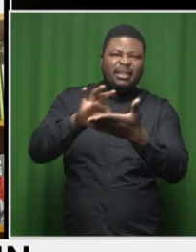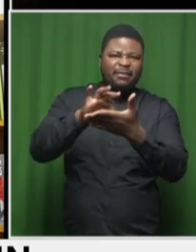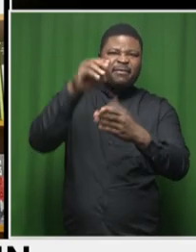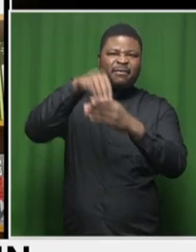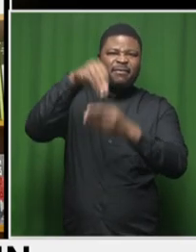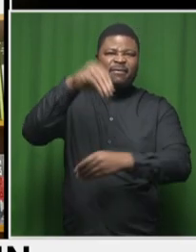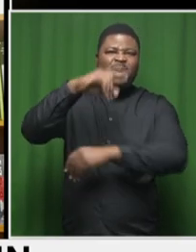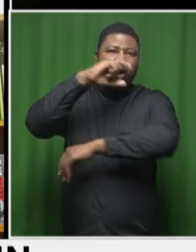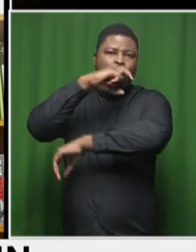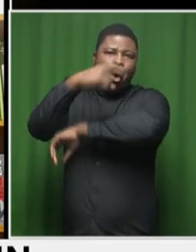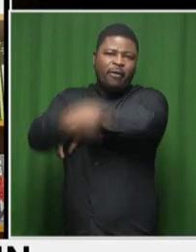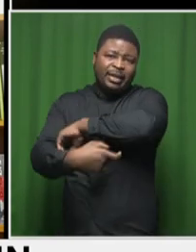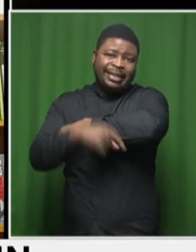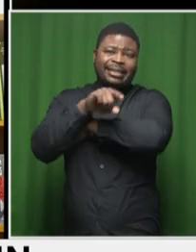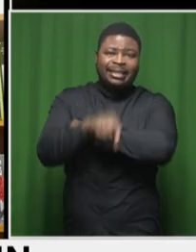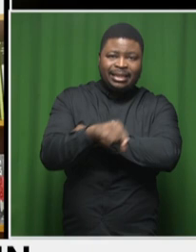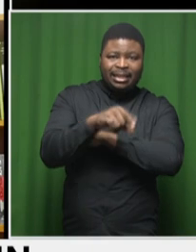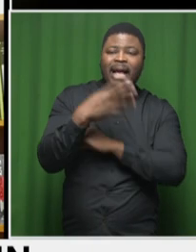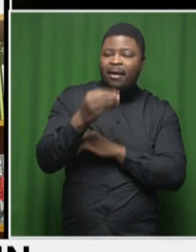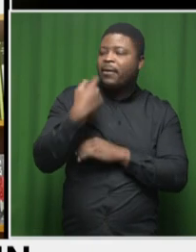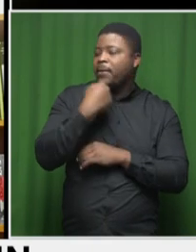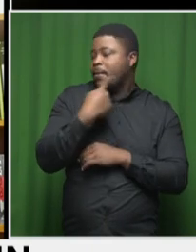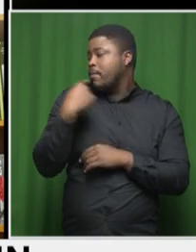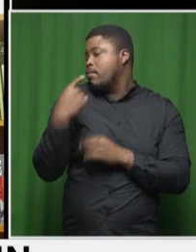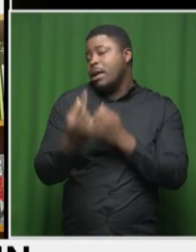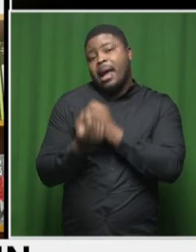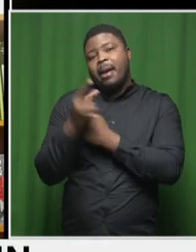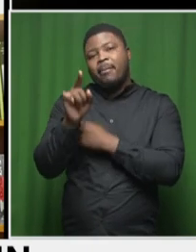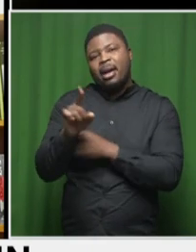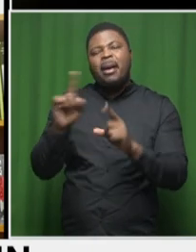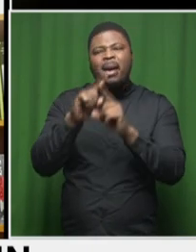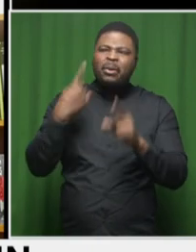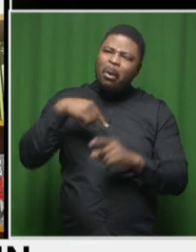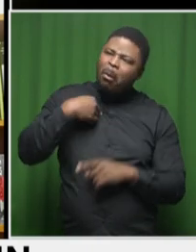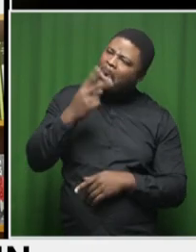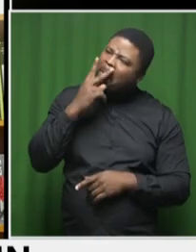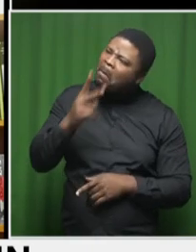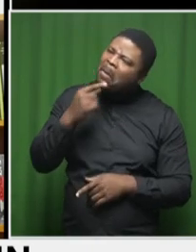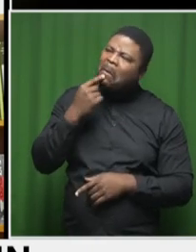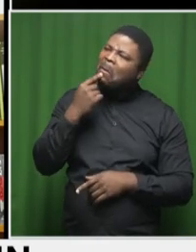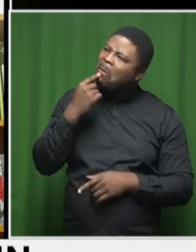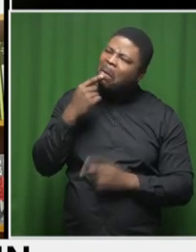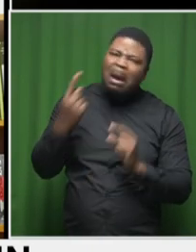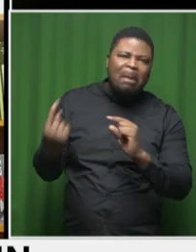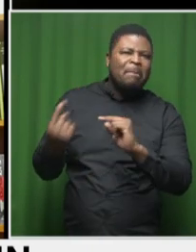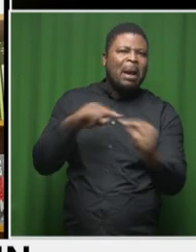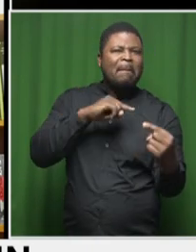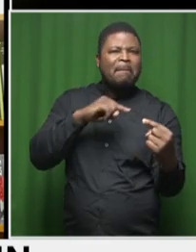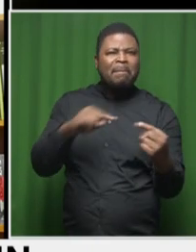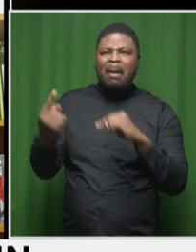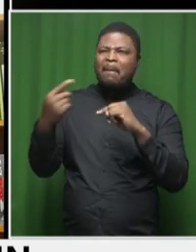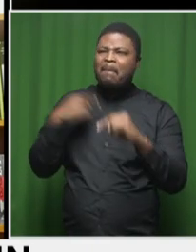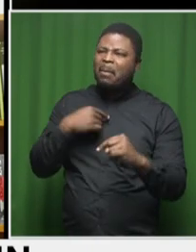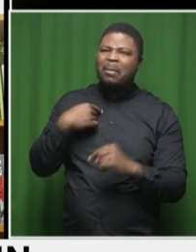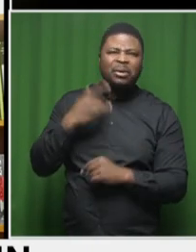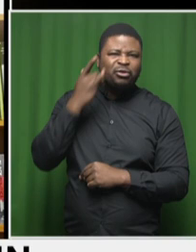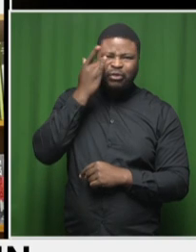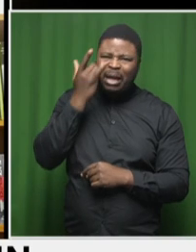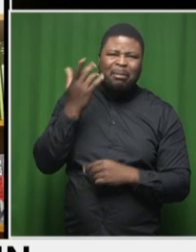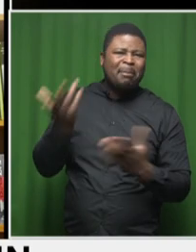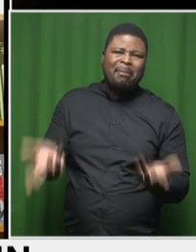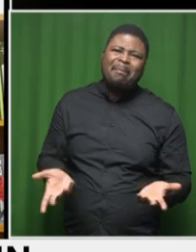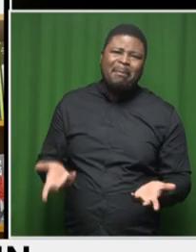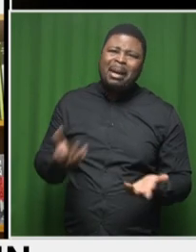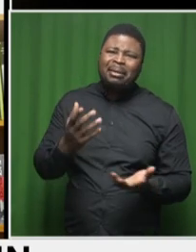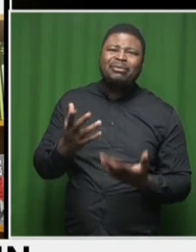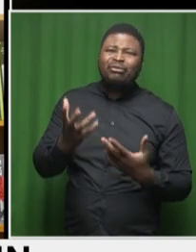absolute shambles when we saw what was going on there in the free state. And, you know, people are asking the questions, Professor, mean, factions